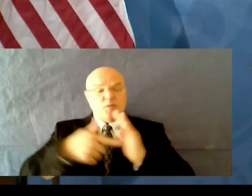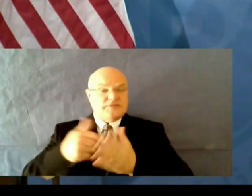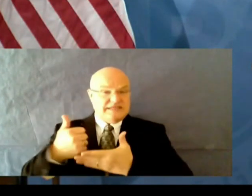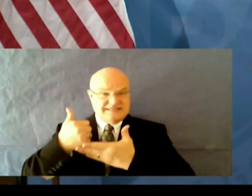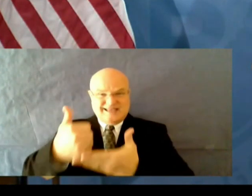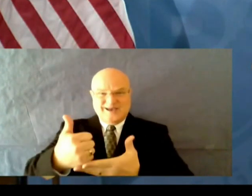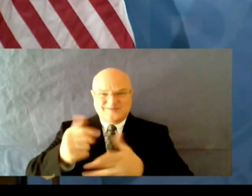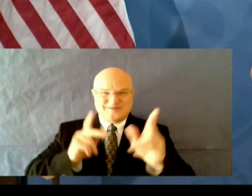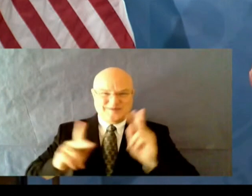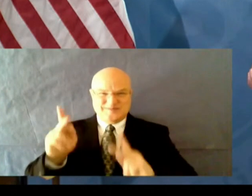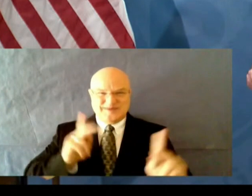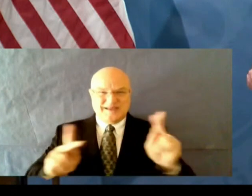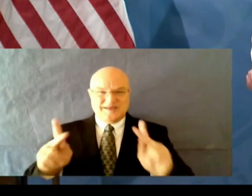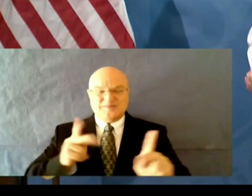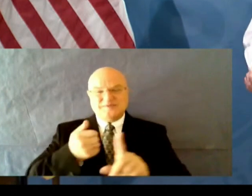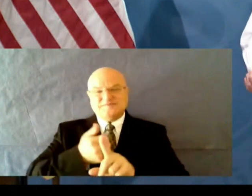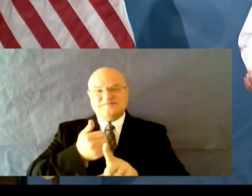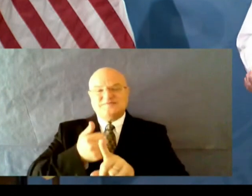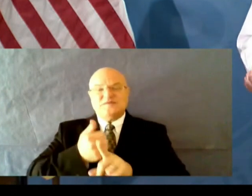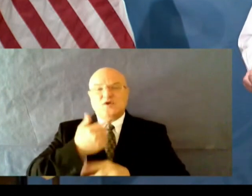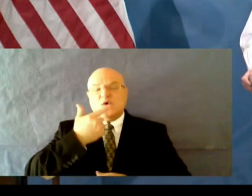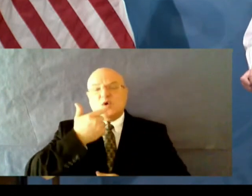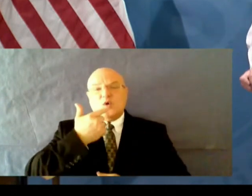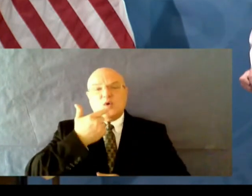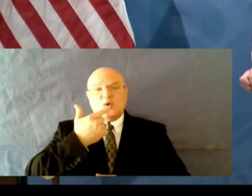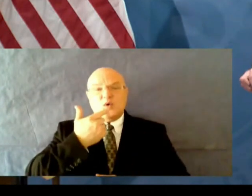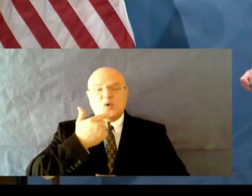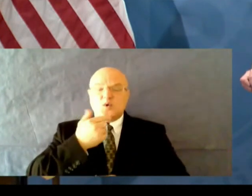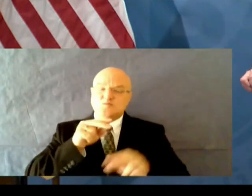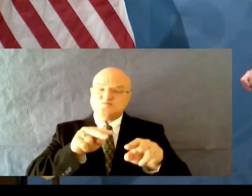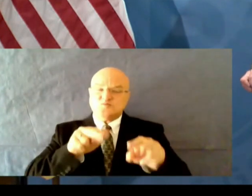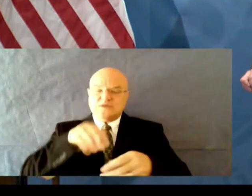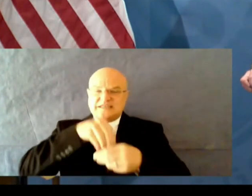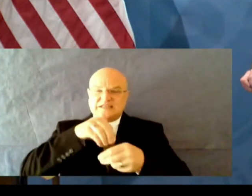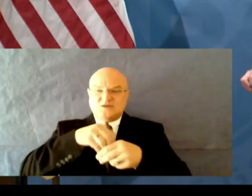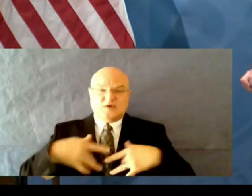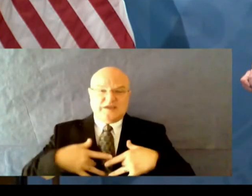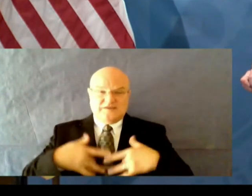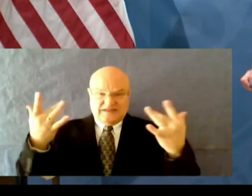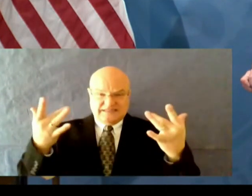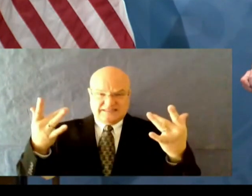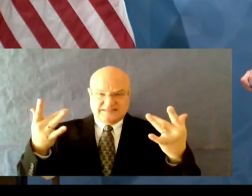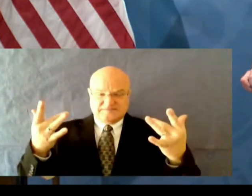everyone who is looking at indoor events or those particular activities.